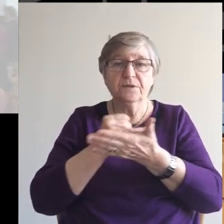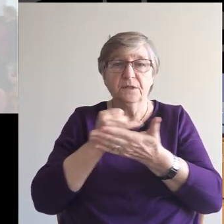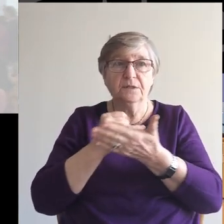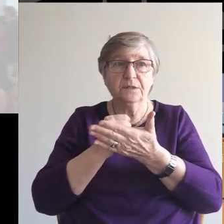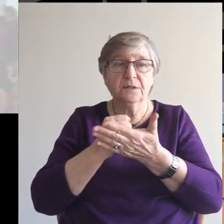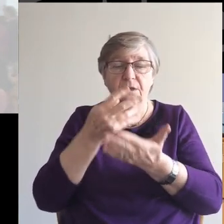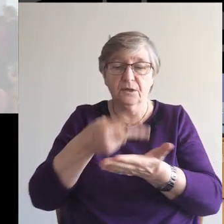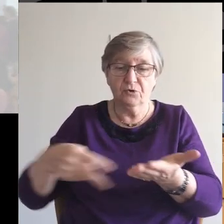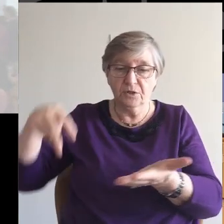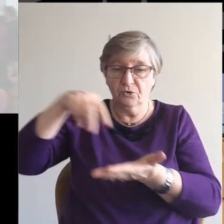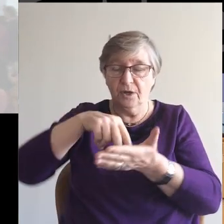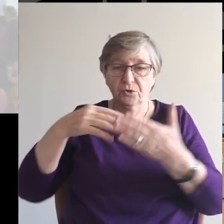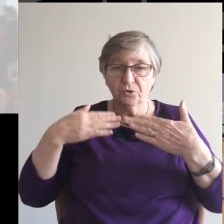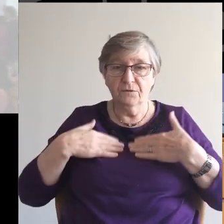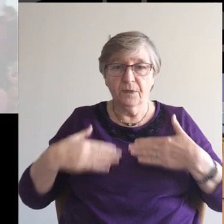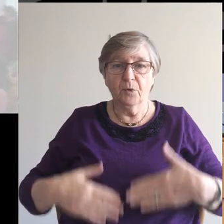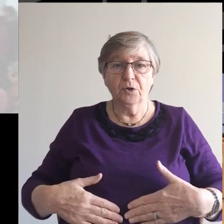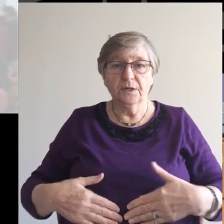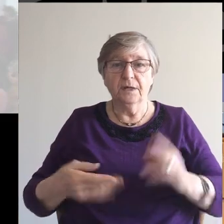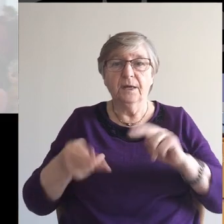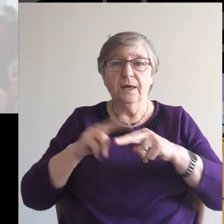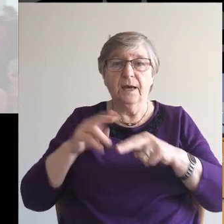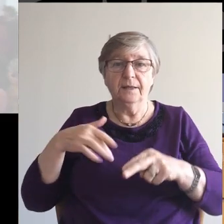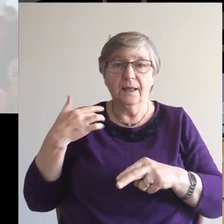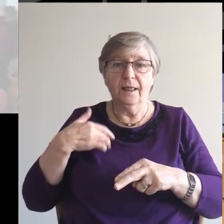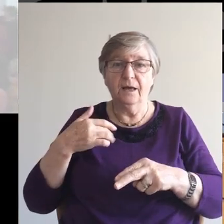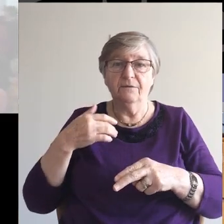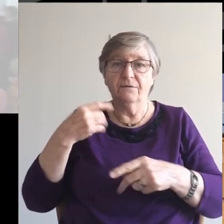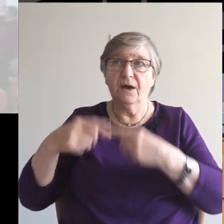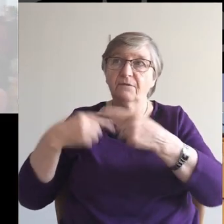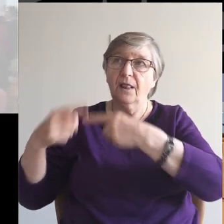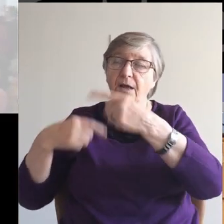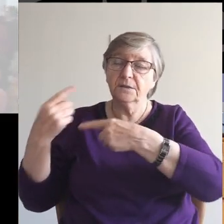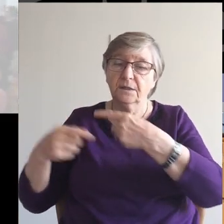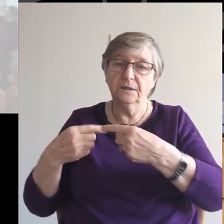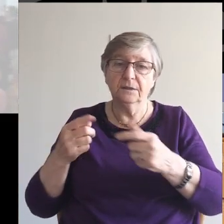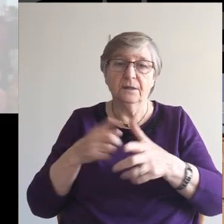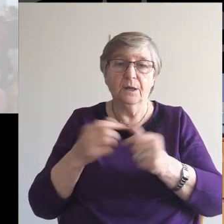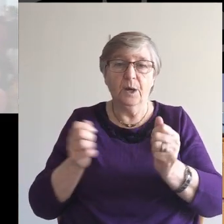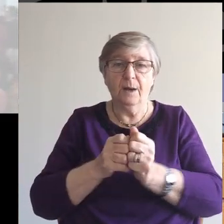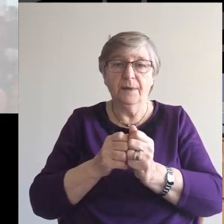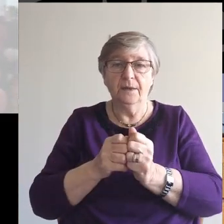of sins The resurrection of the body And the life